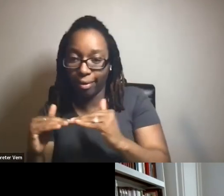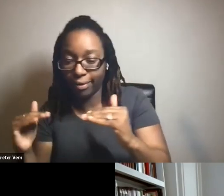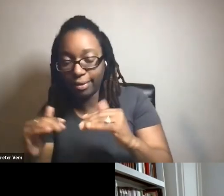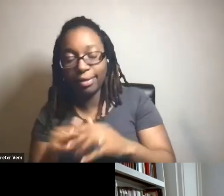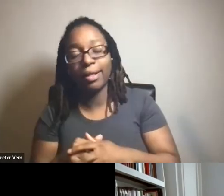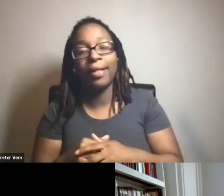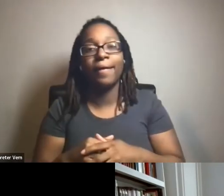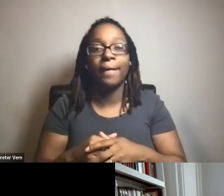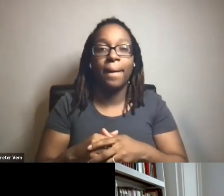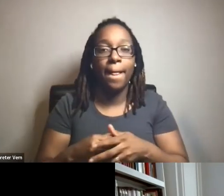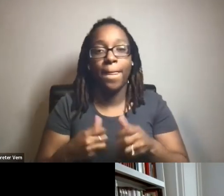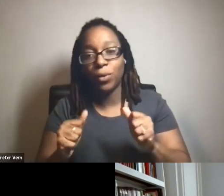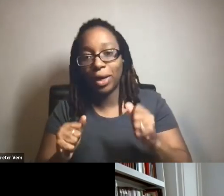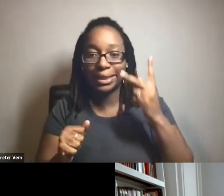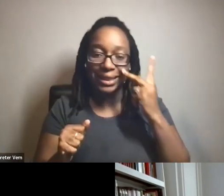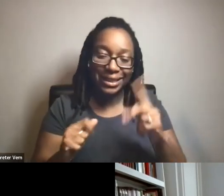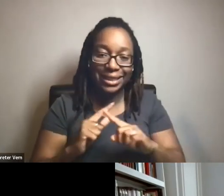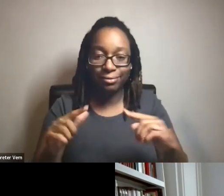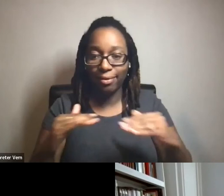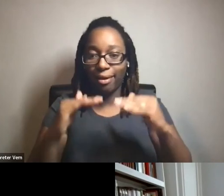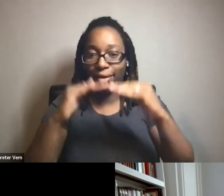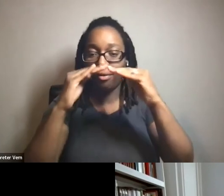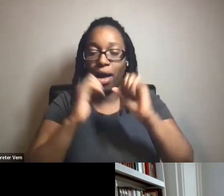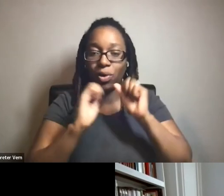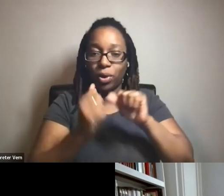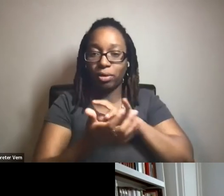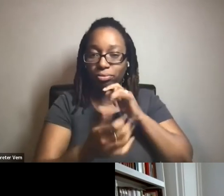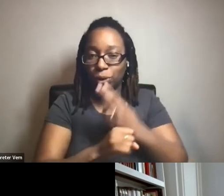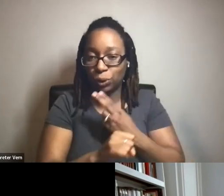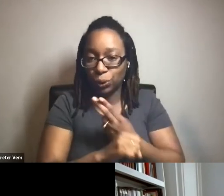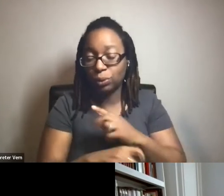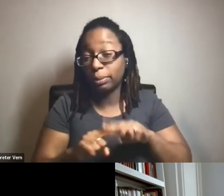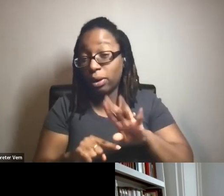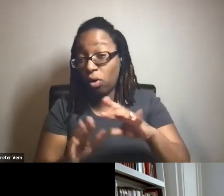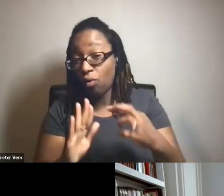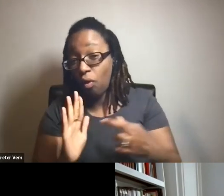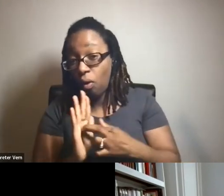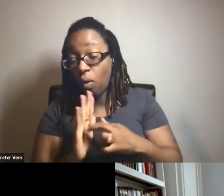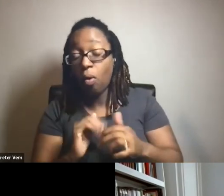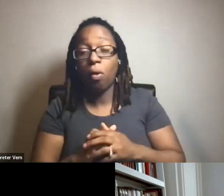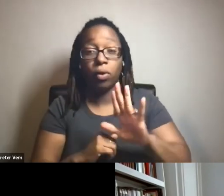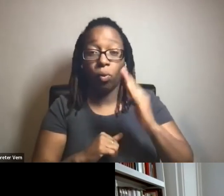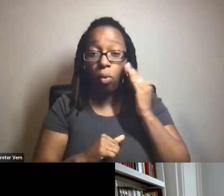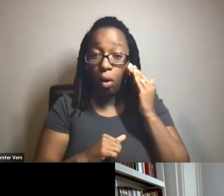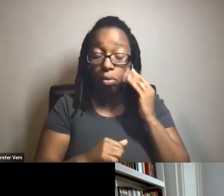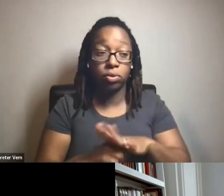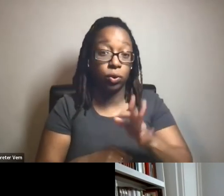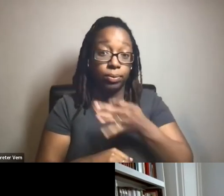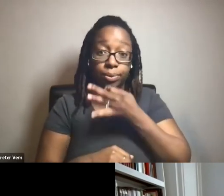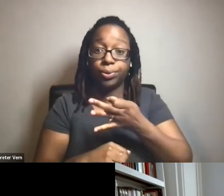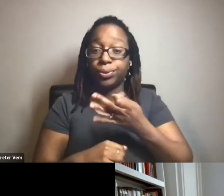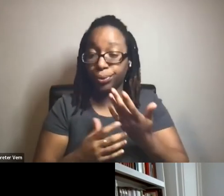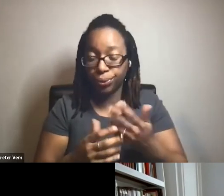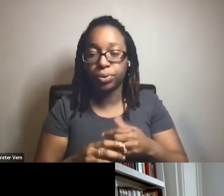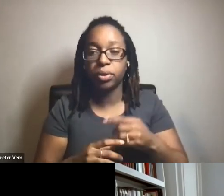sort of three or four different levels where depending on your role and where you, you're coming into, you know, to developing